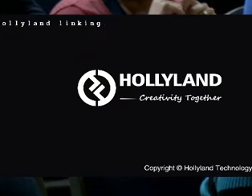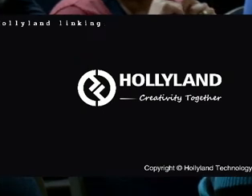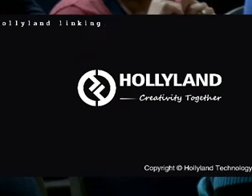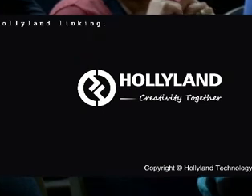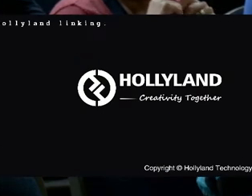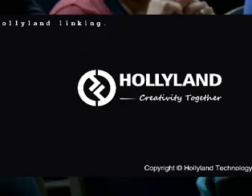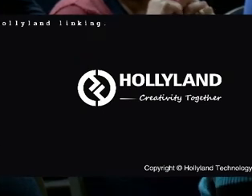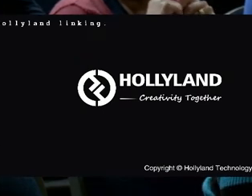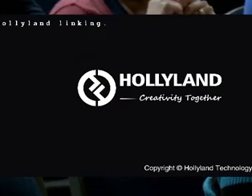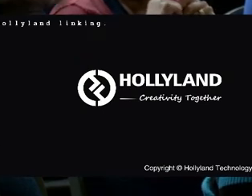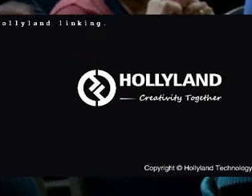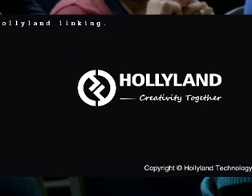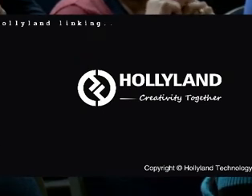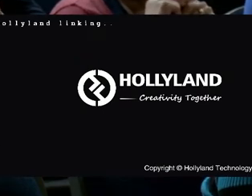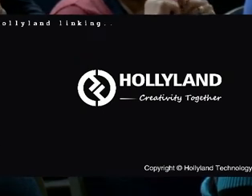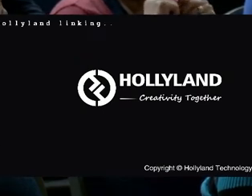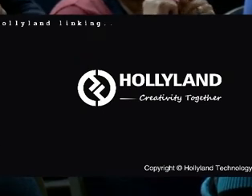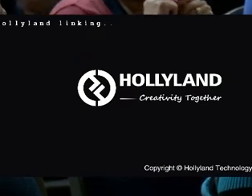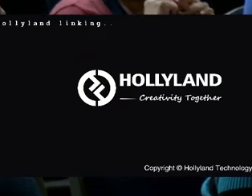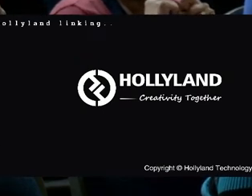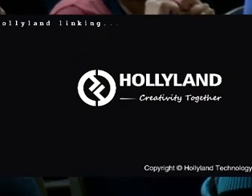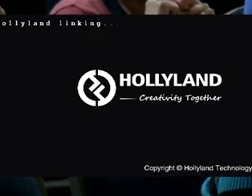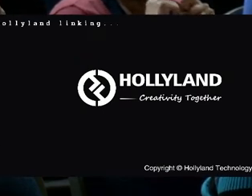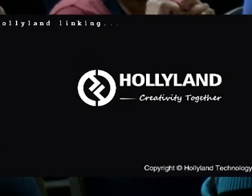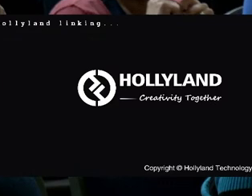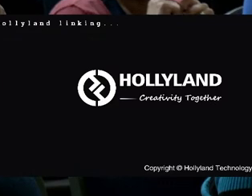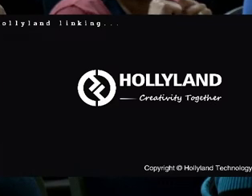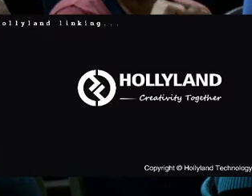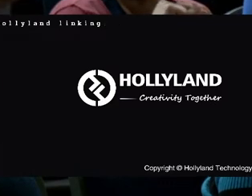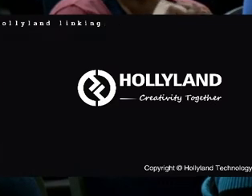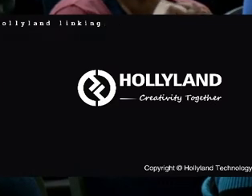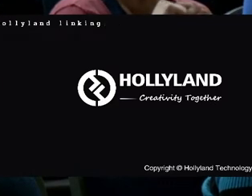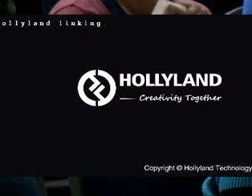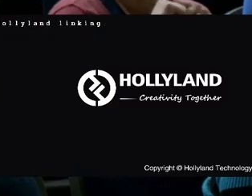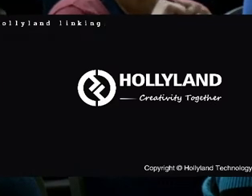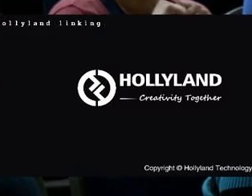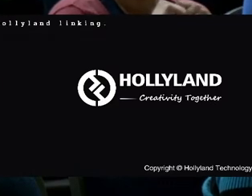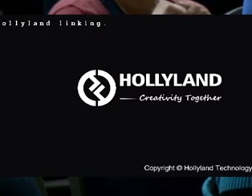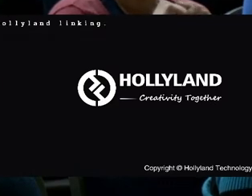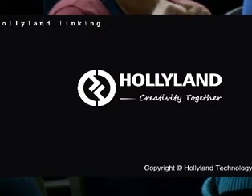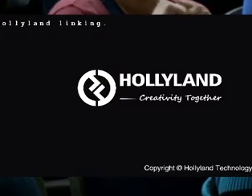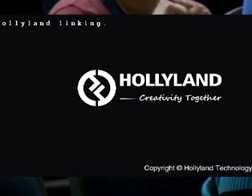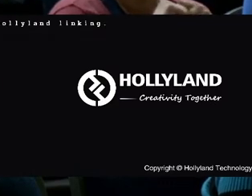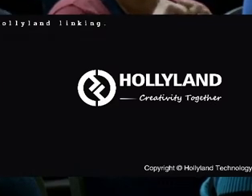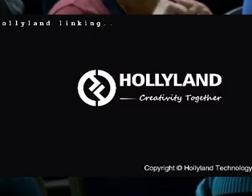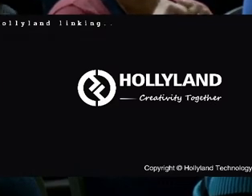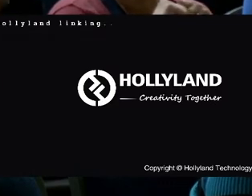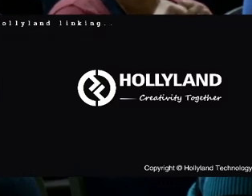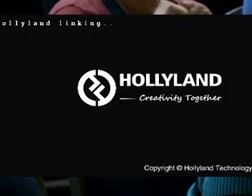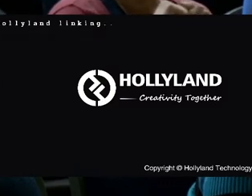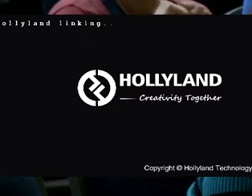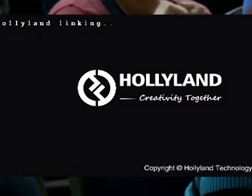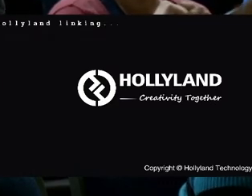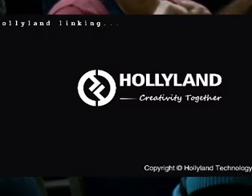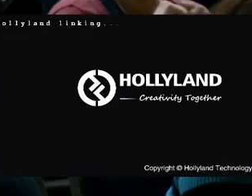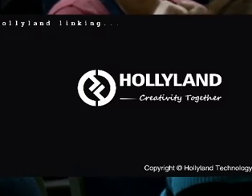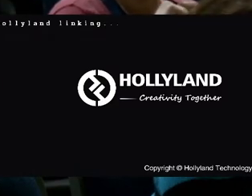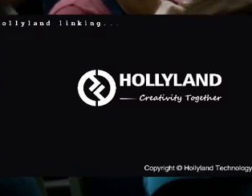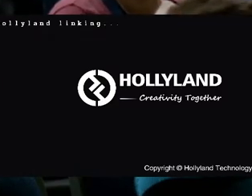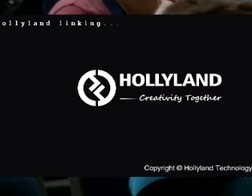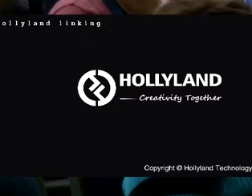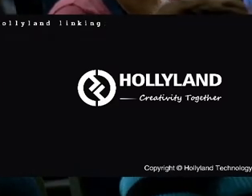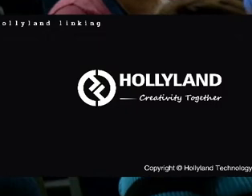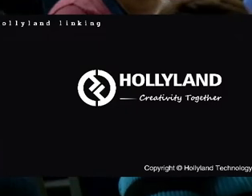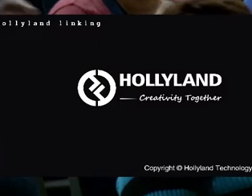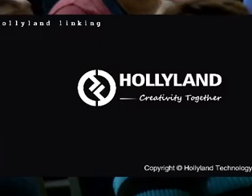up and drive him home because he didn't want to use the restroom here. So these are facts that you have to collect because there's